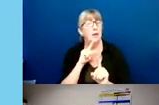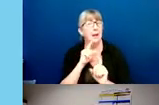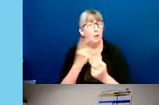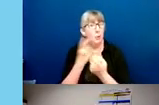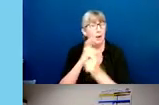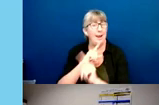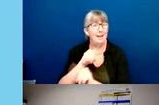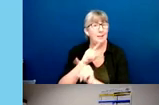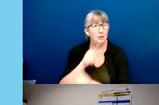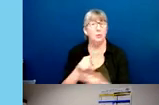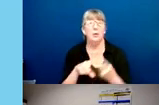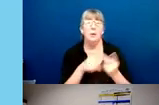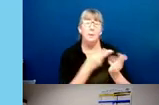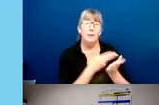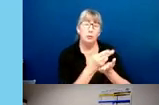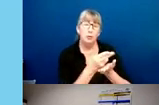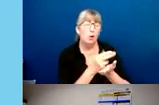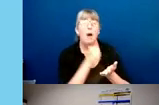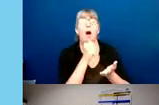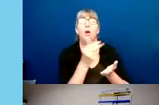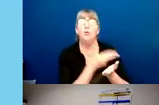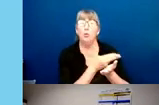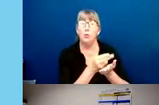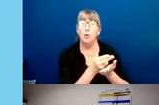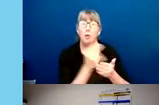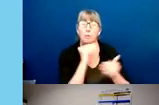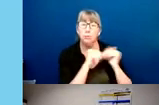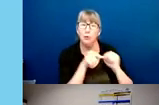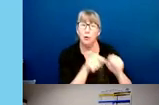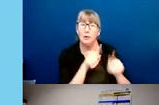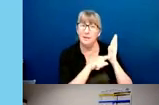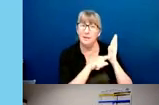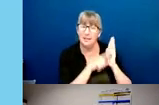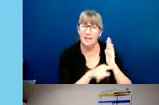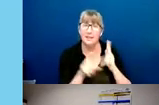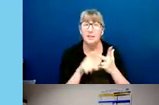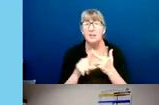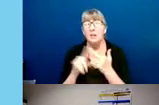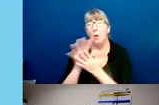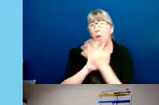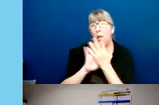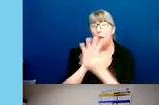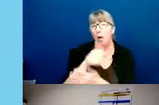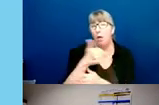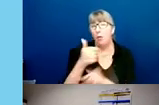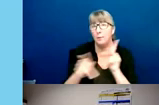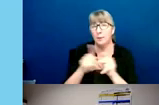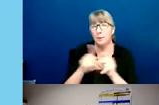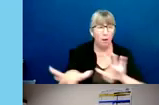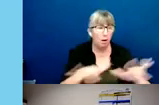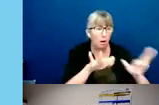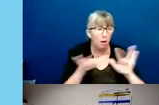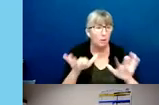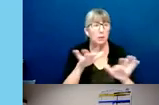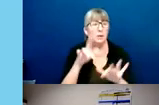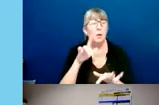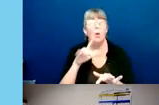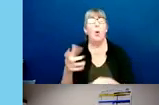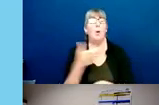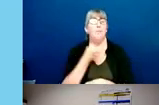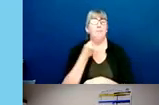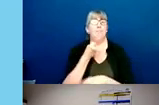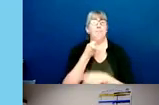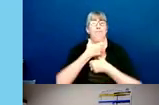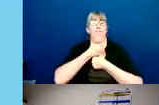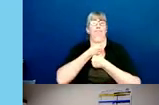being untruthful during the investigation, colluding with others to undermine the investigation, or intentionally withholding